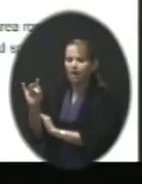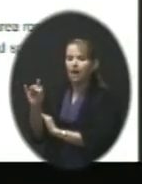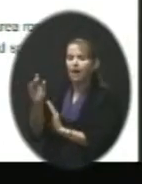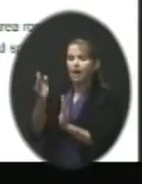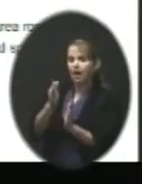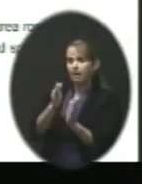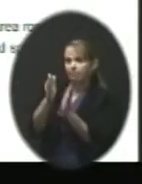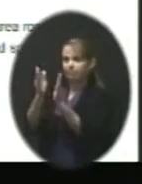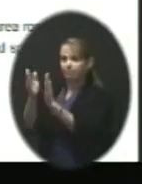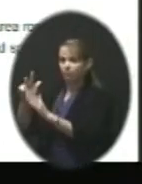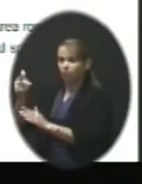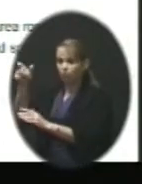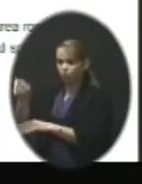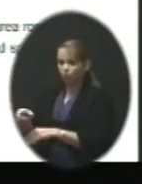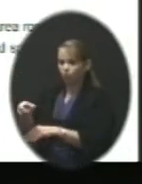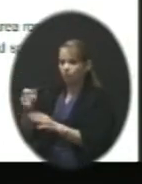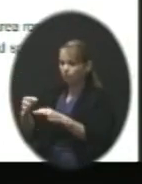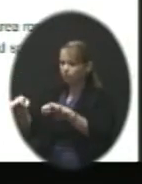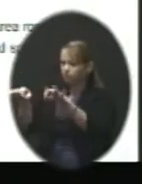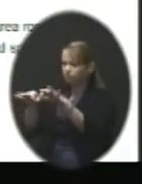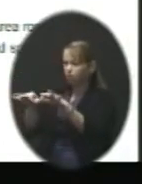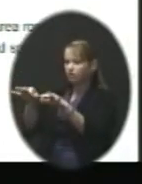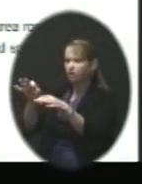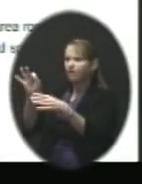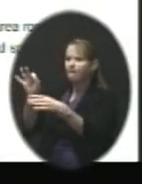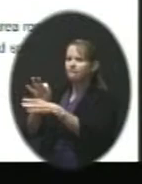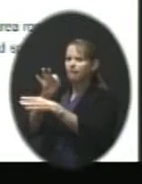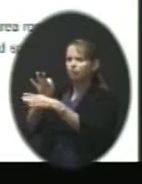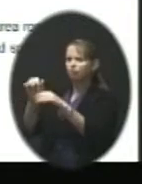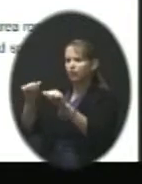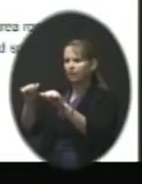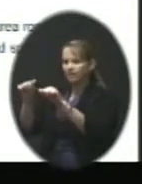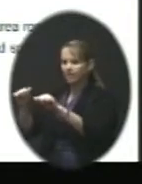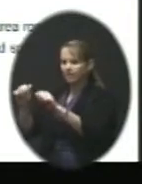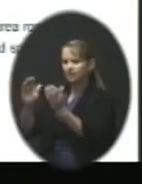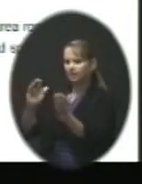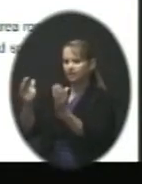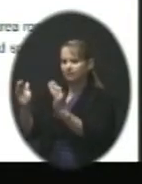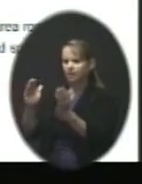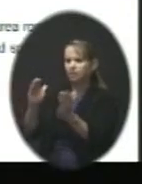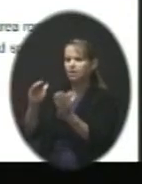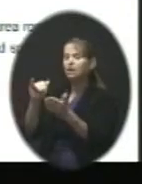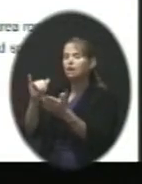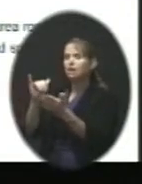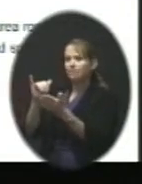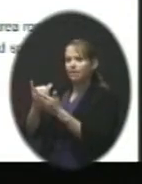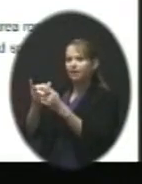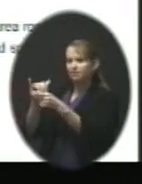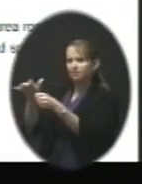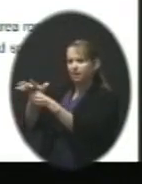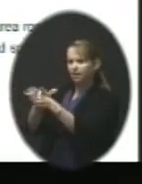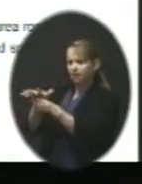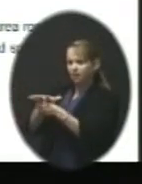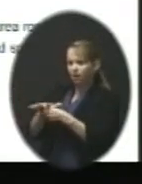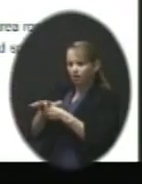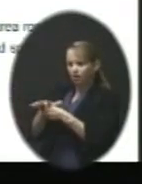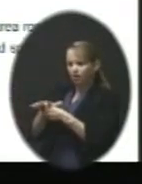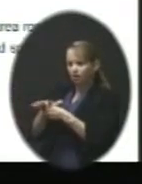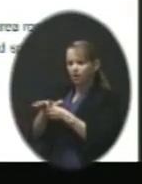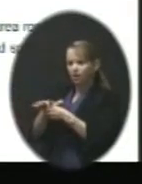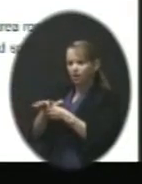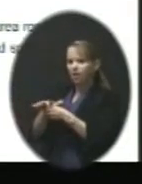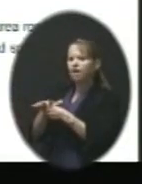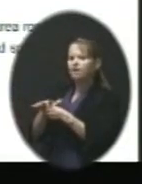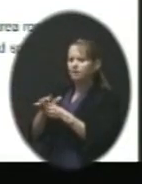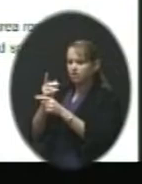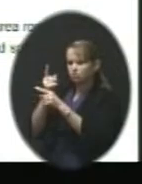probably the important comparison then is that functional capacity. Okay. And that's those areas where that are